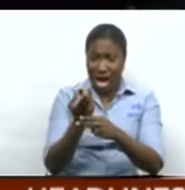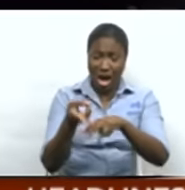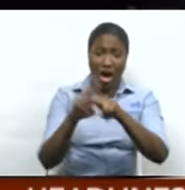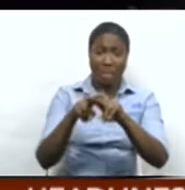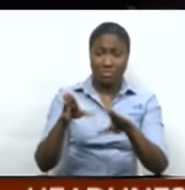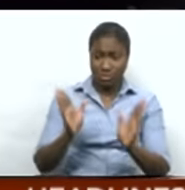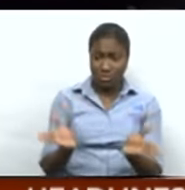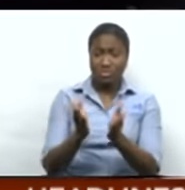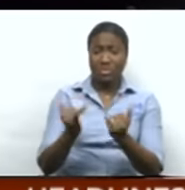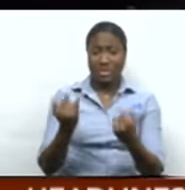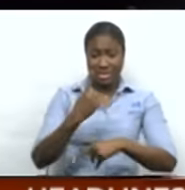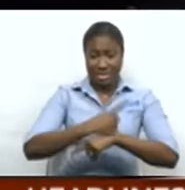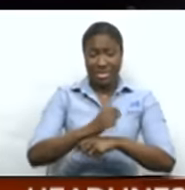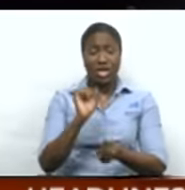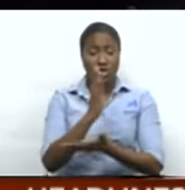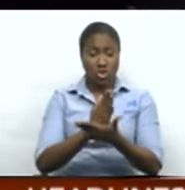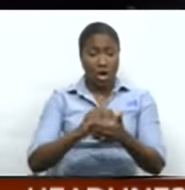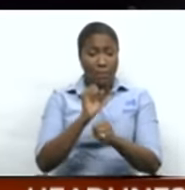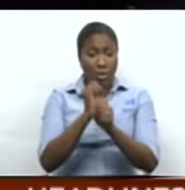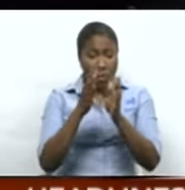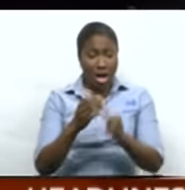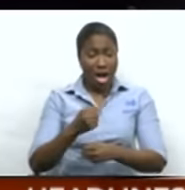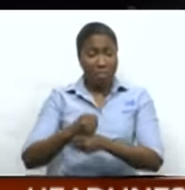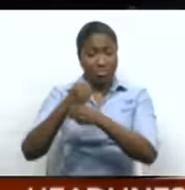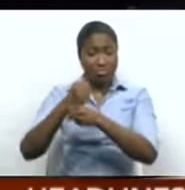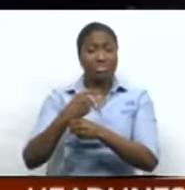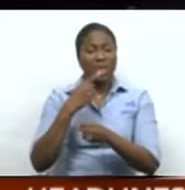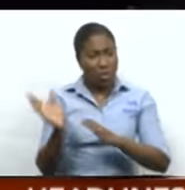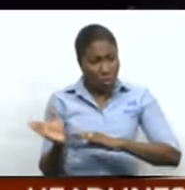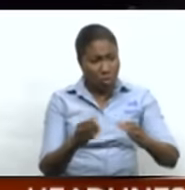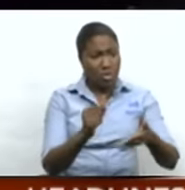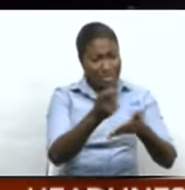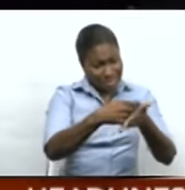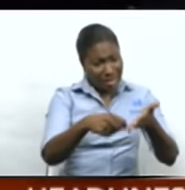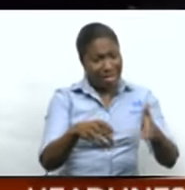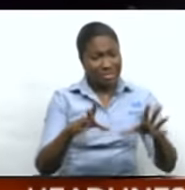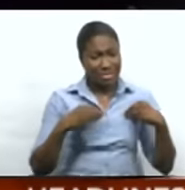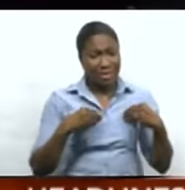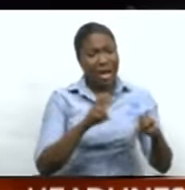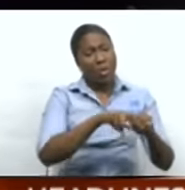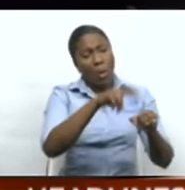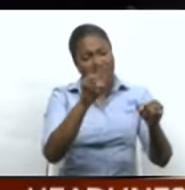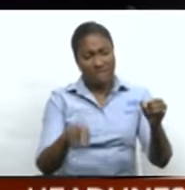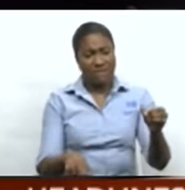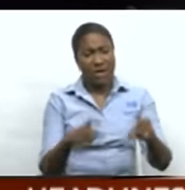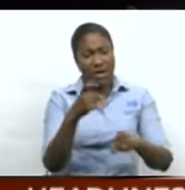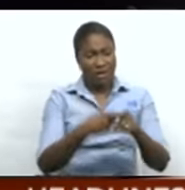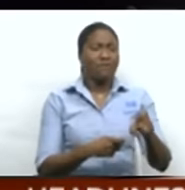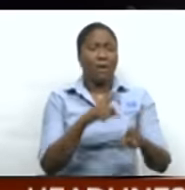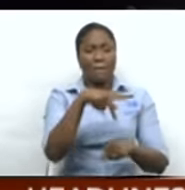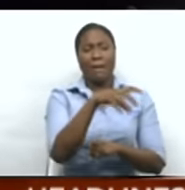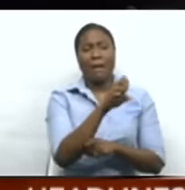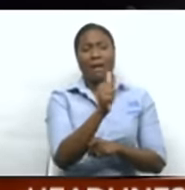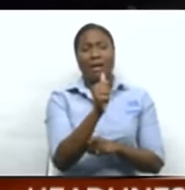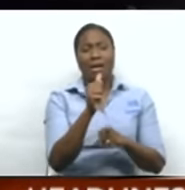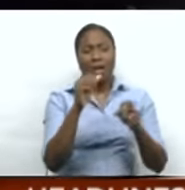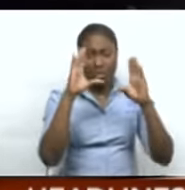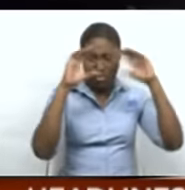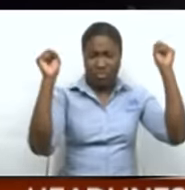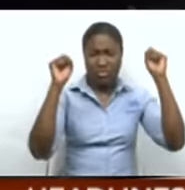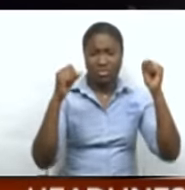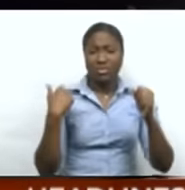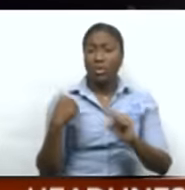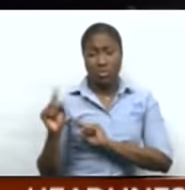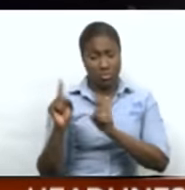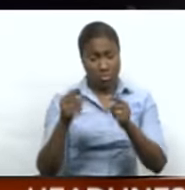to the streets today. Some workers demanded that he sign off and step down from office. Kimmeri Fletcher was at the protest today and